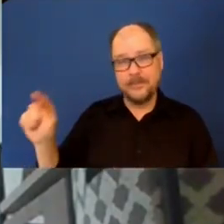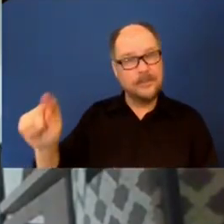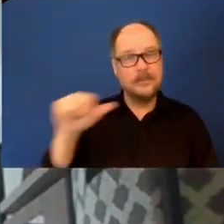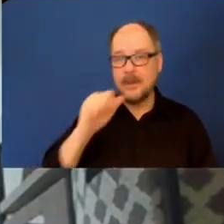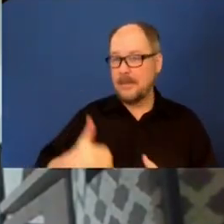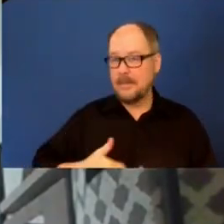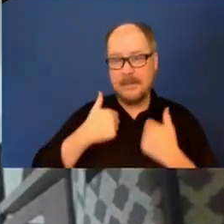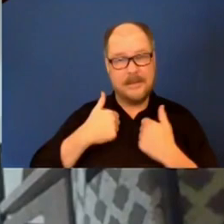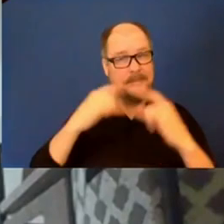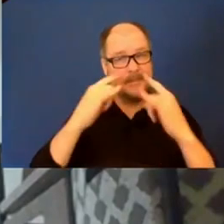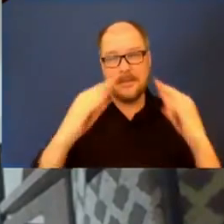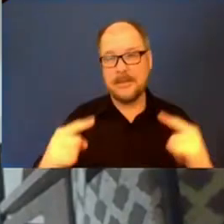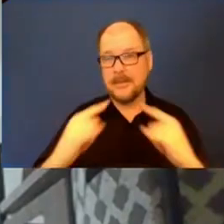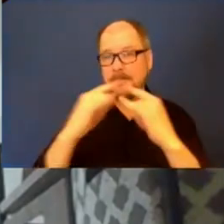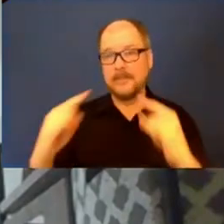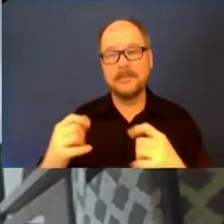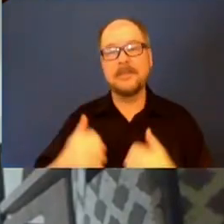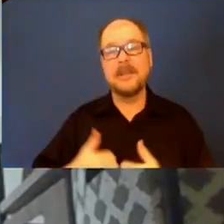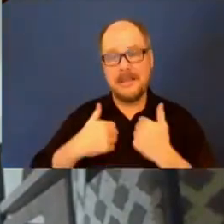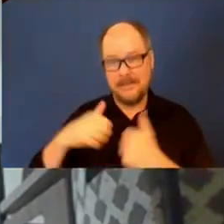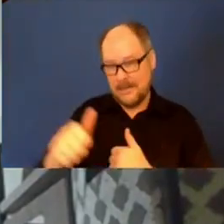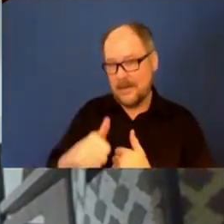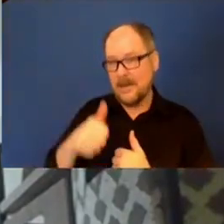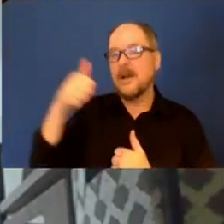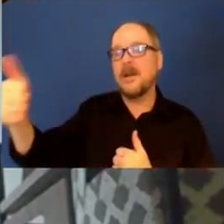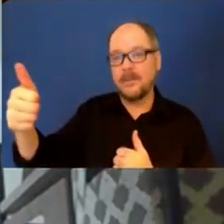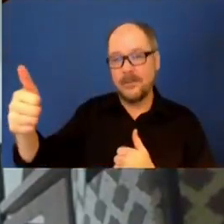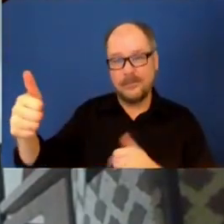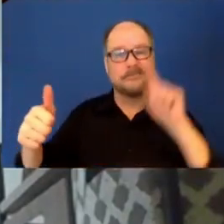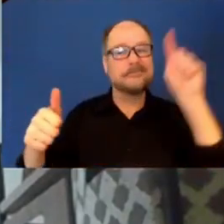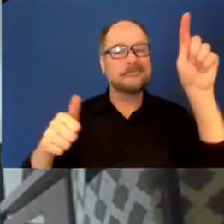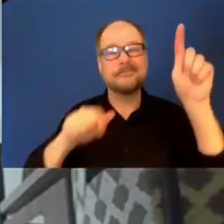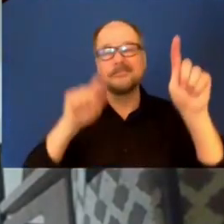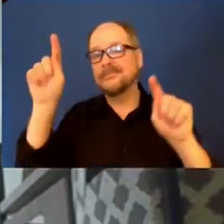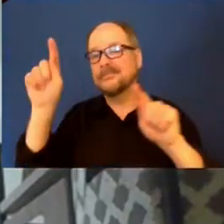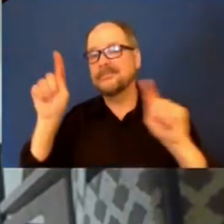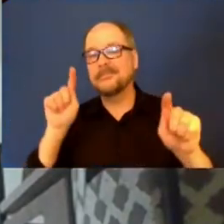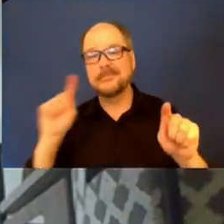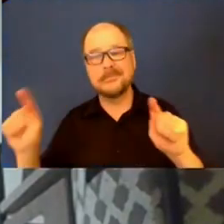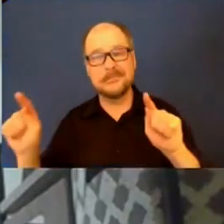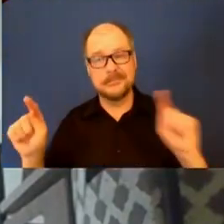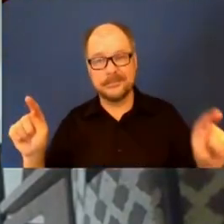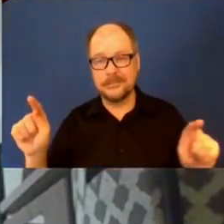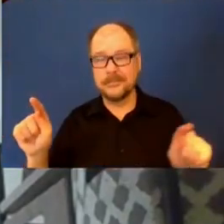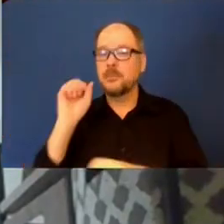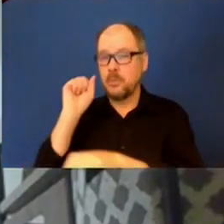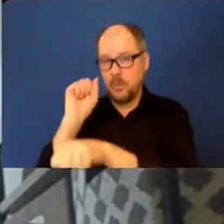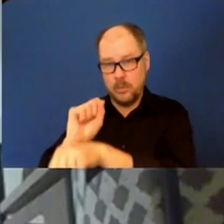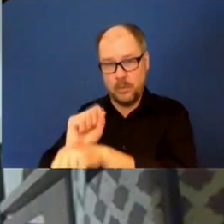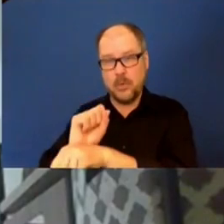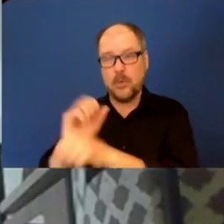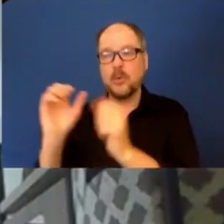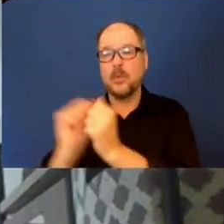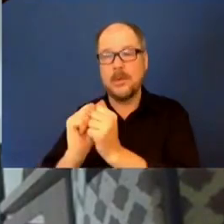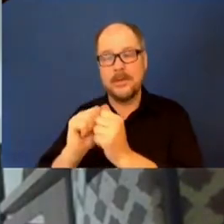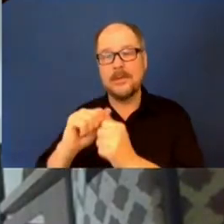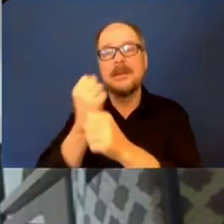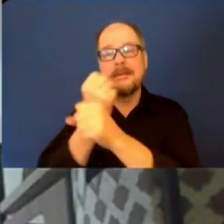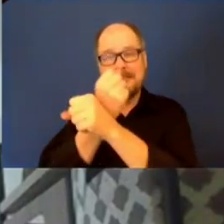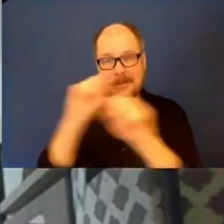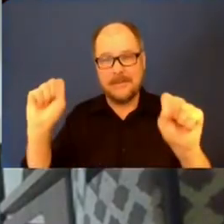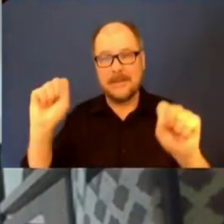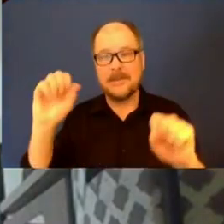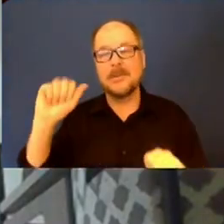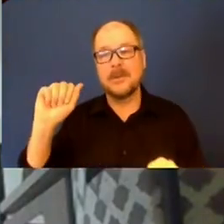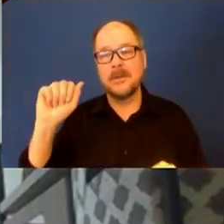encampment, that they'd been living in other parts of town around Charlotte. And so we were able to work in real time with Salvation Army to make